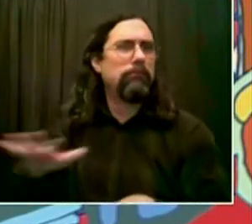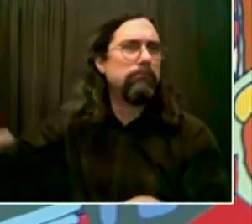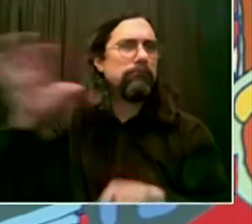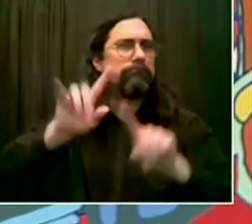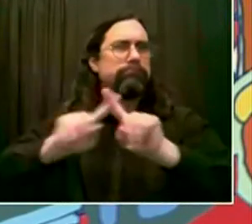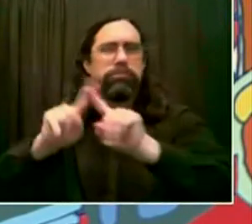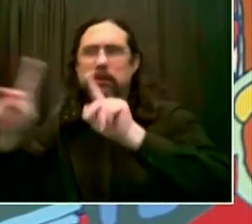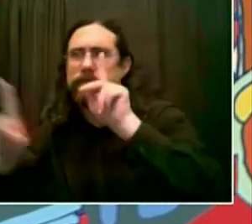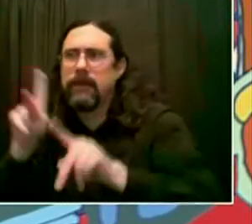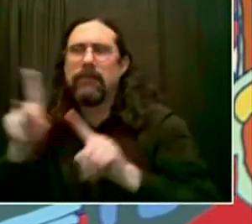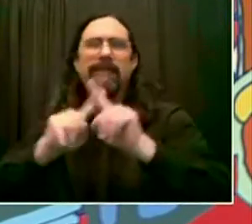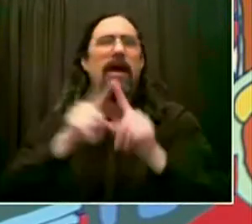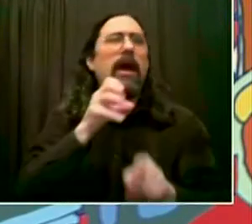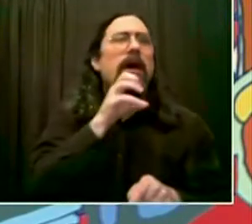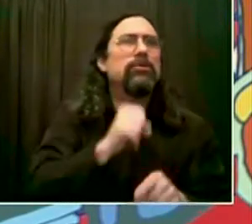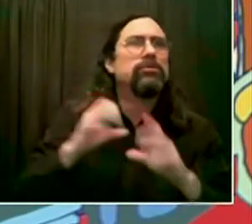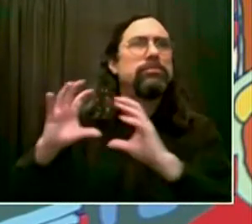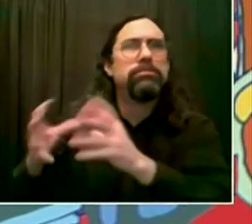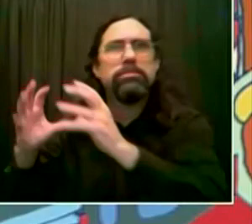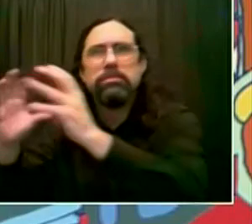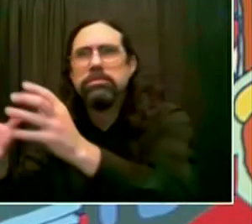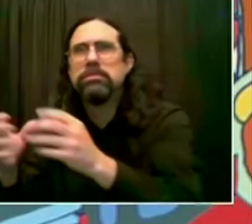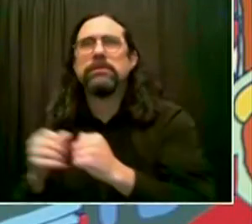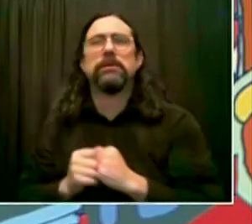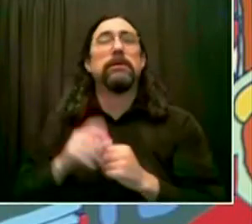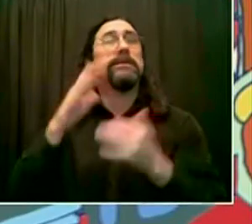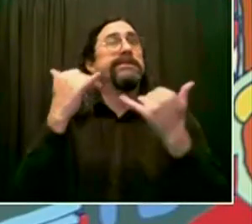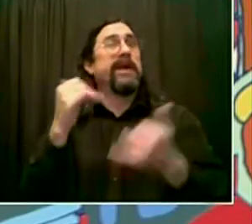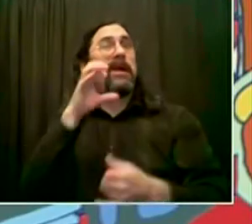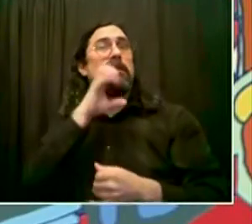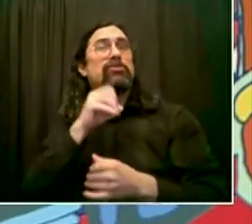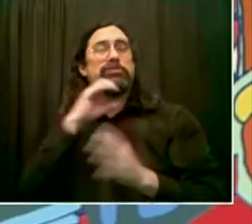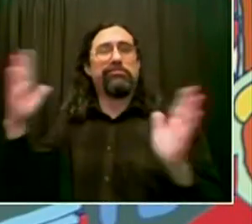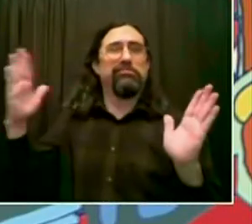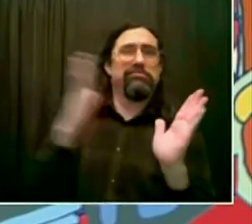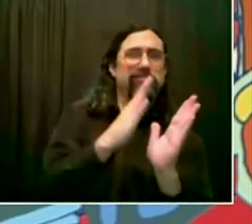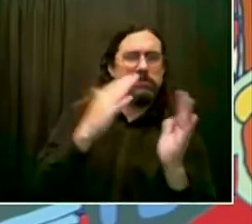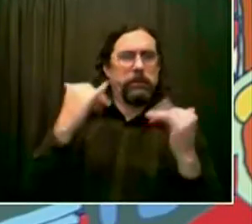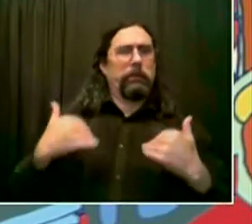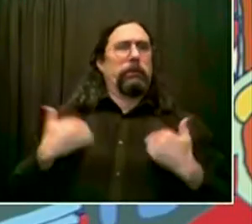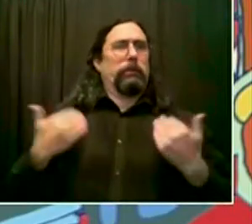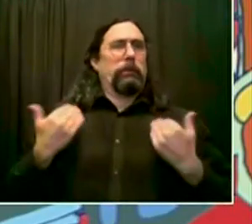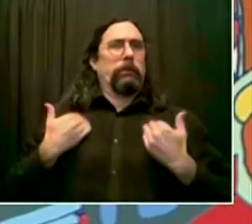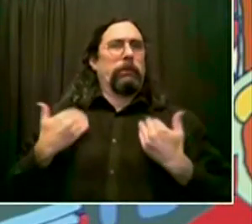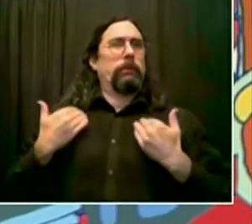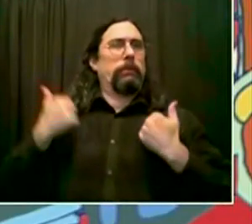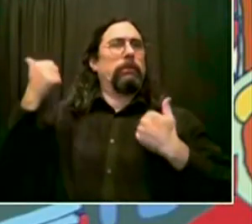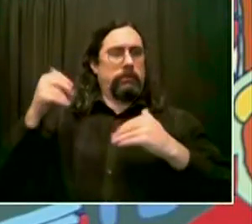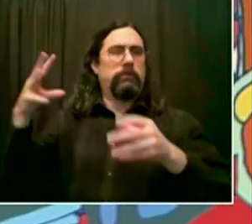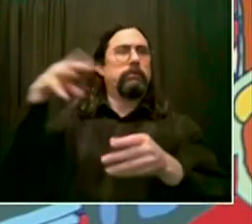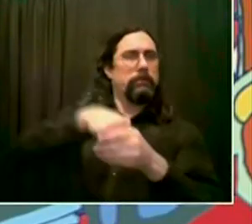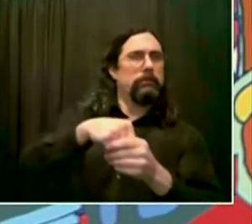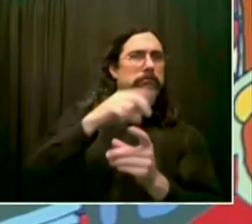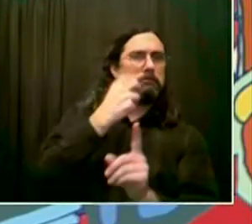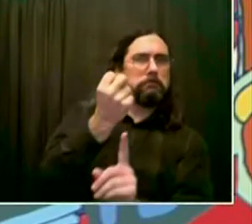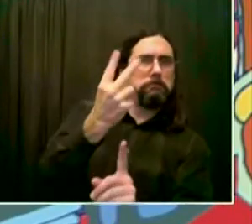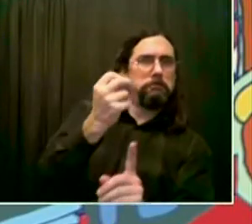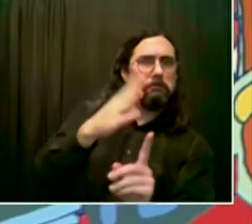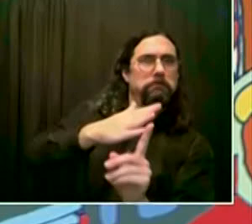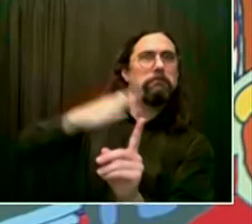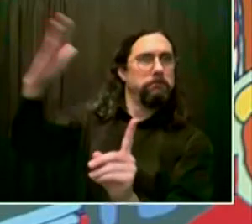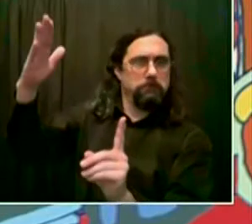ago. So we now are really doubling down on focusing on young people, focusing on their parents, focusing on their pediatricians.